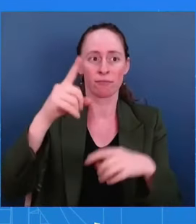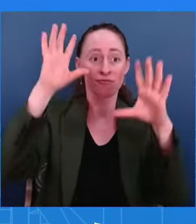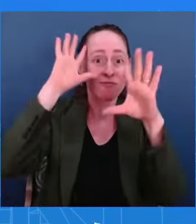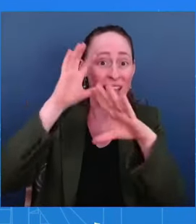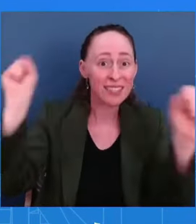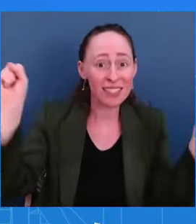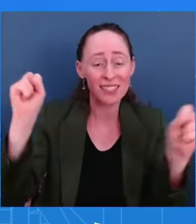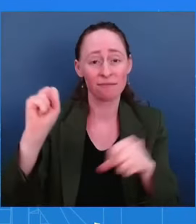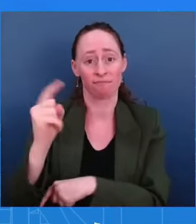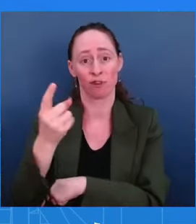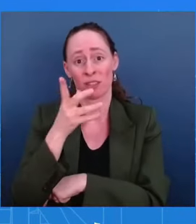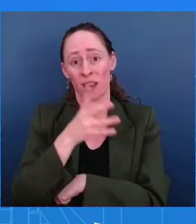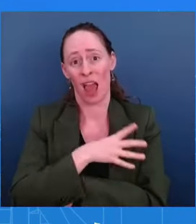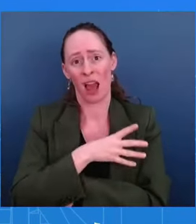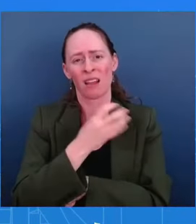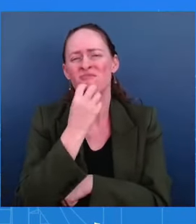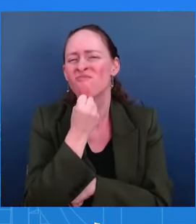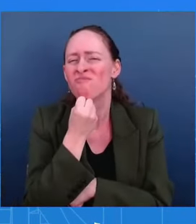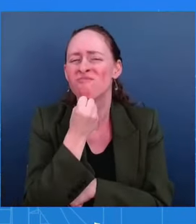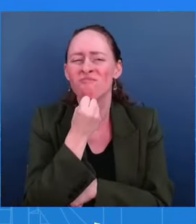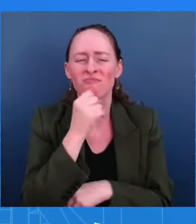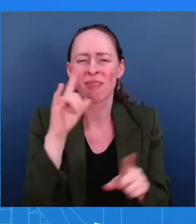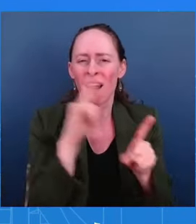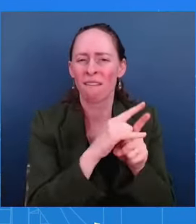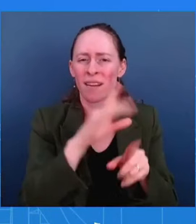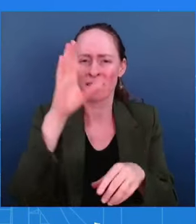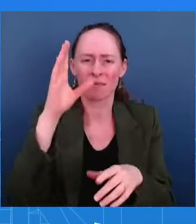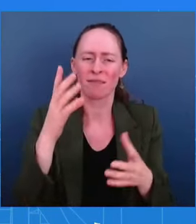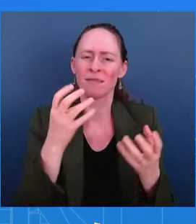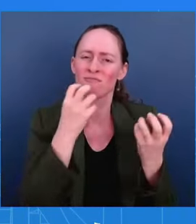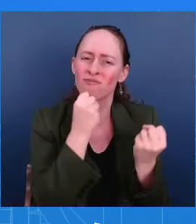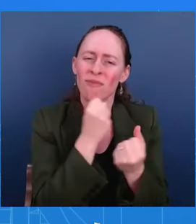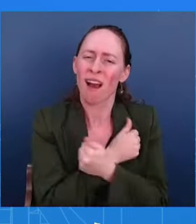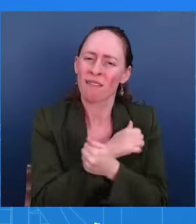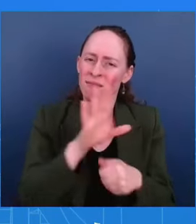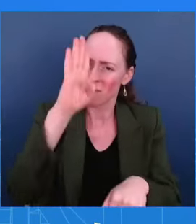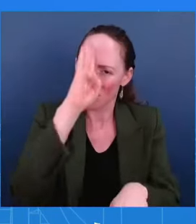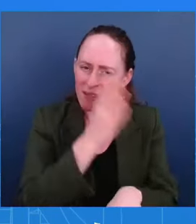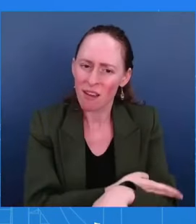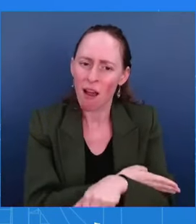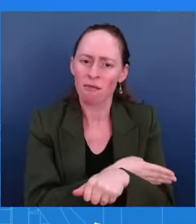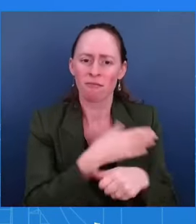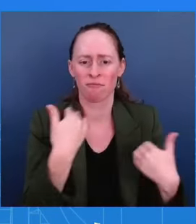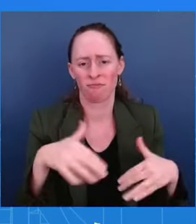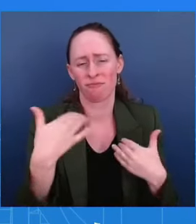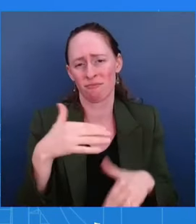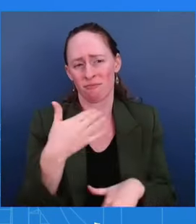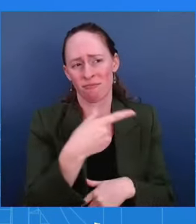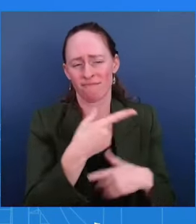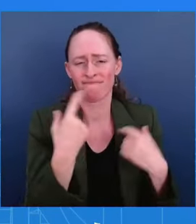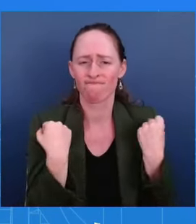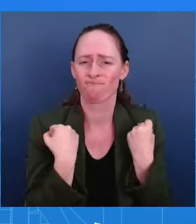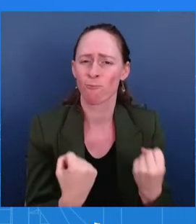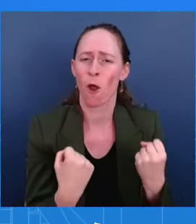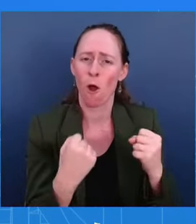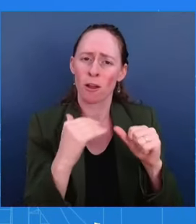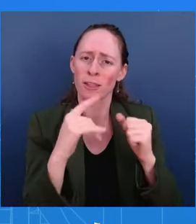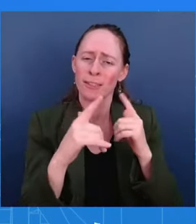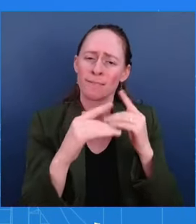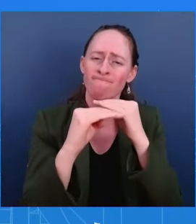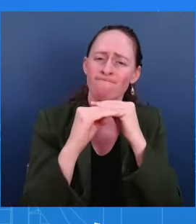his resilience and his strength, and they support him as he continues to move forward in his